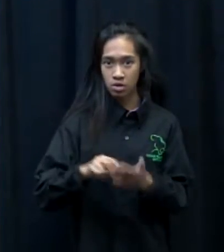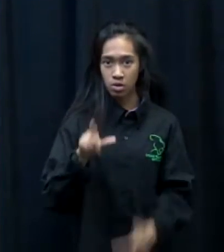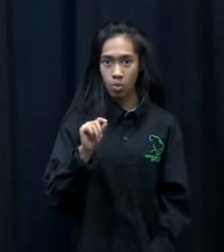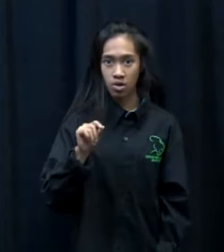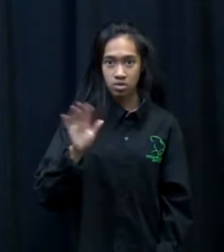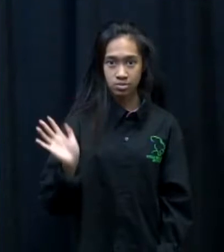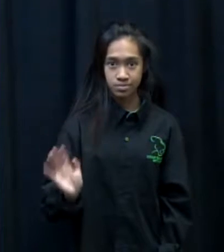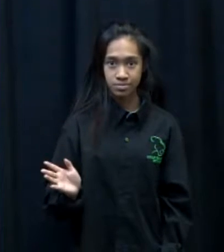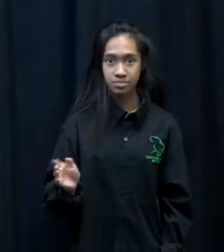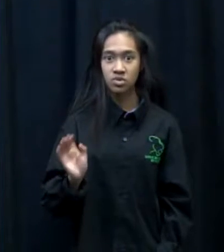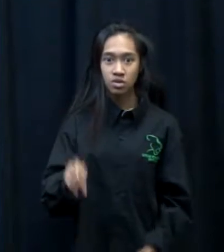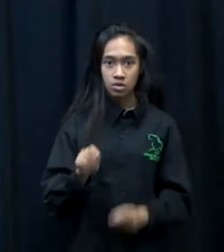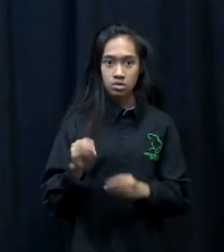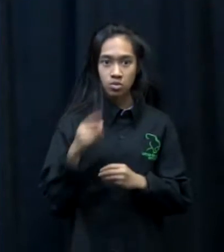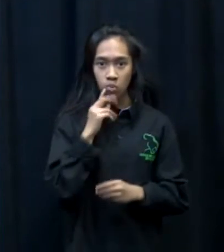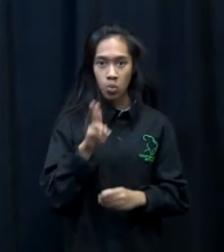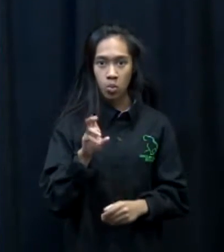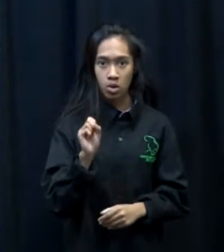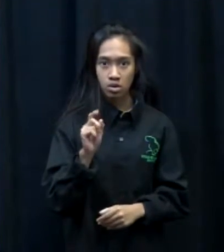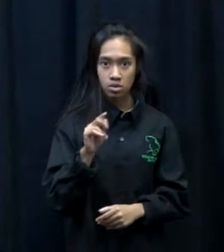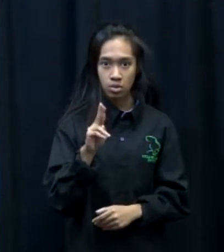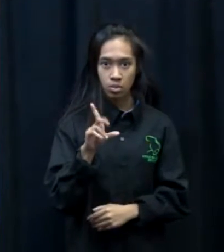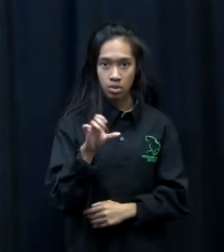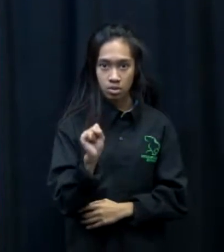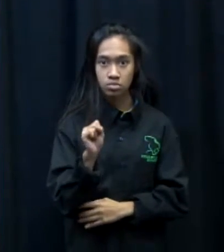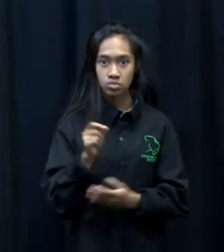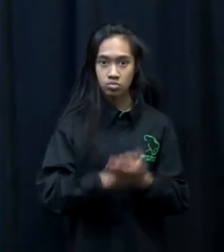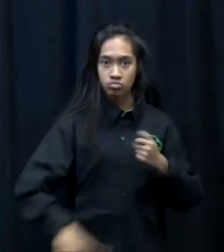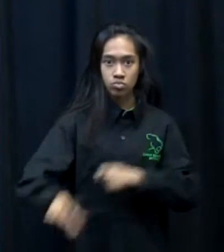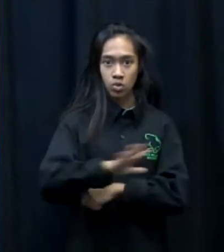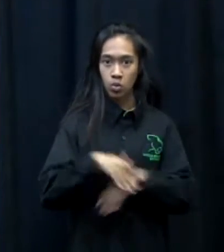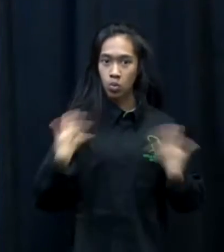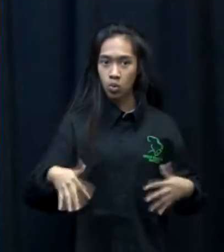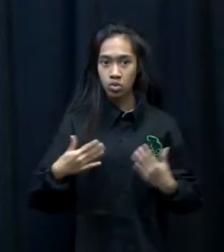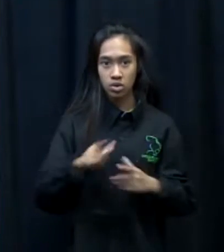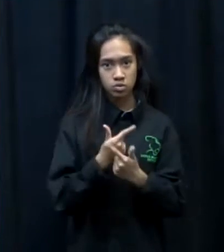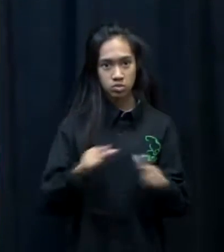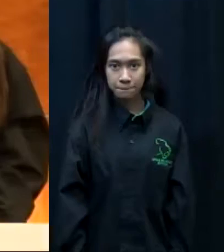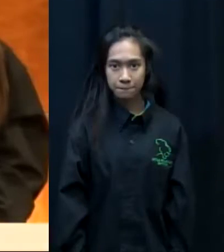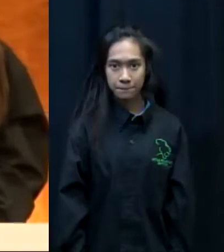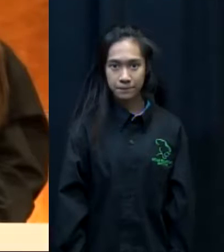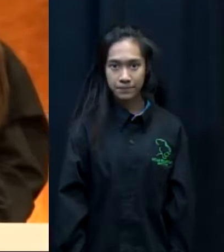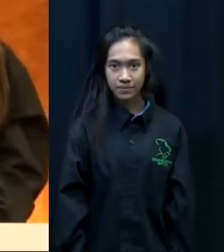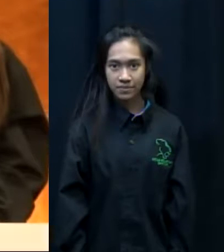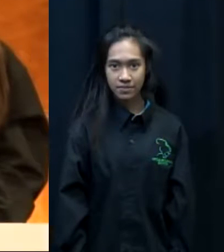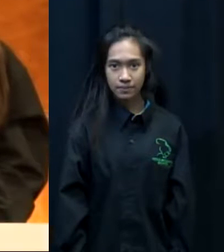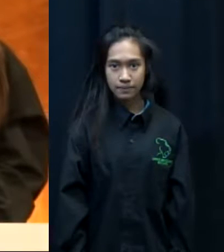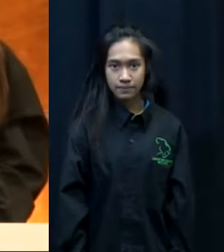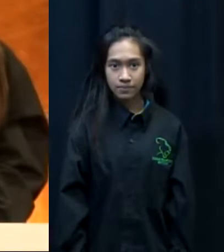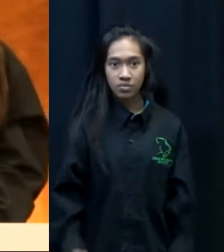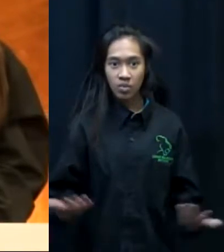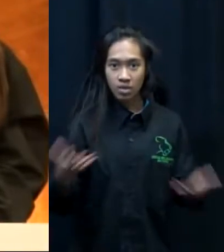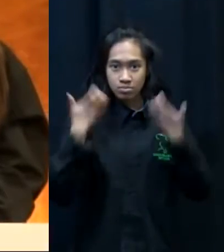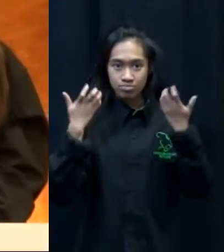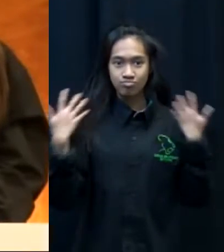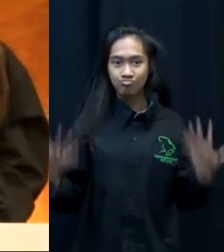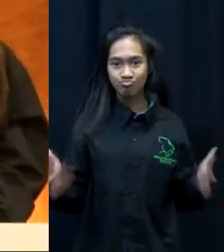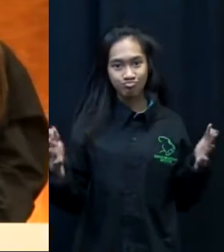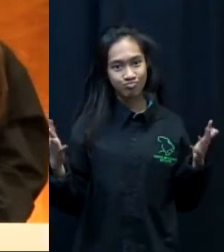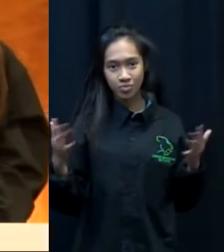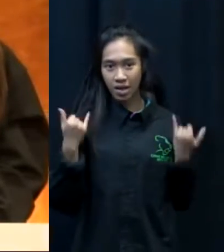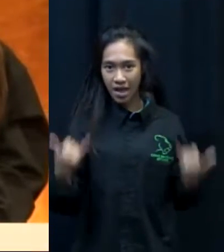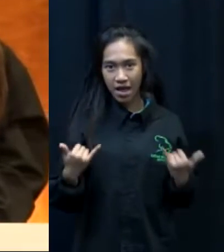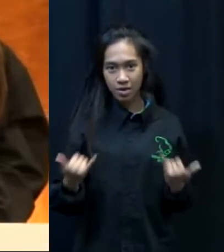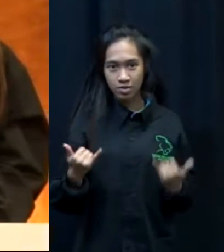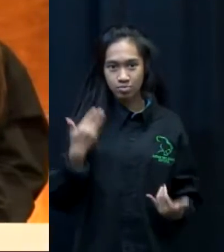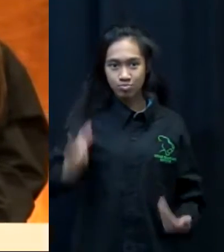Joyce's masterpiece, Ulysses, was ranked among the greatest works in the English language. Well, Cougars, that is all we have for you